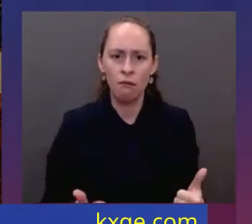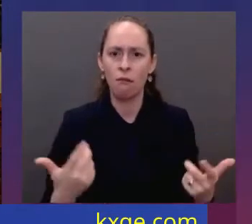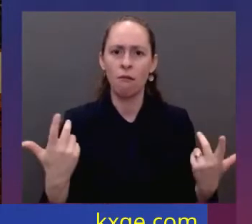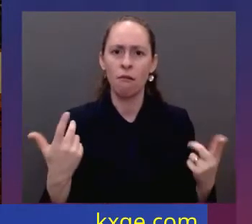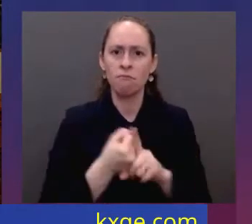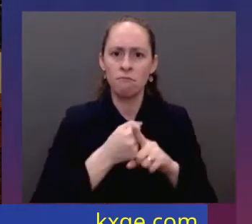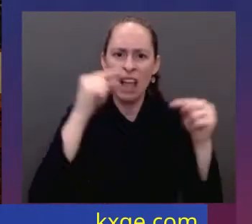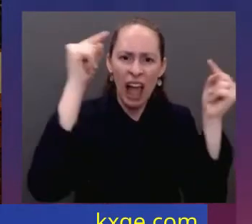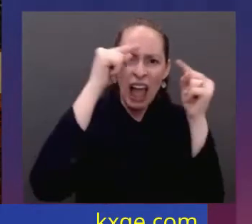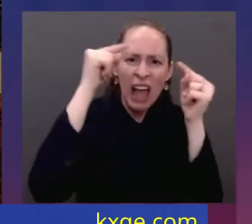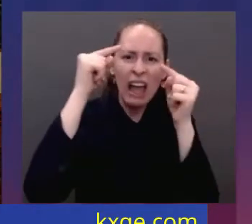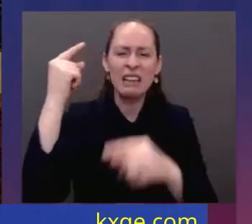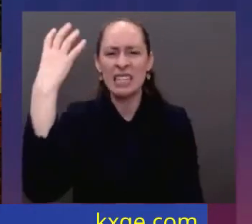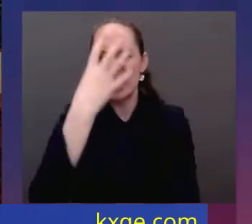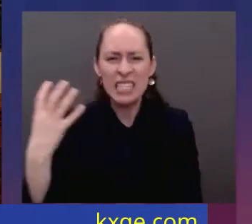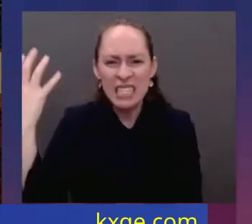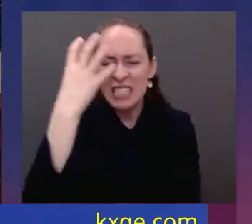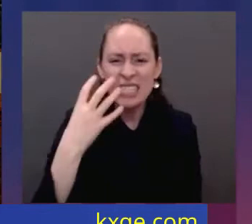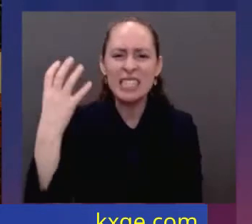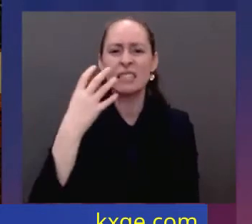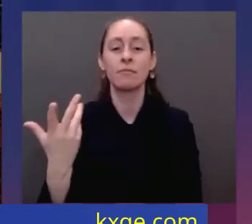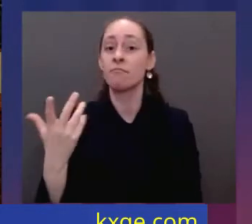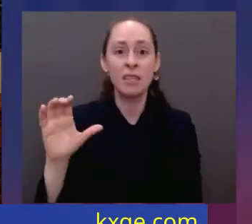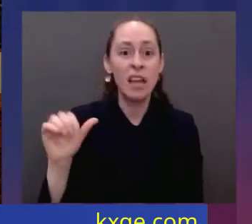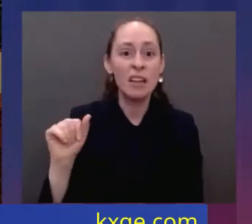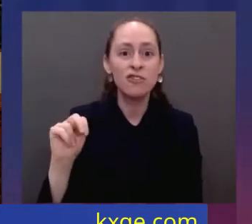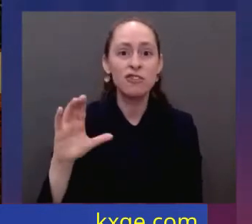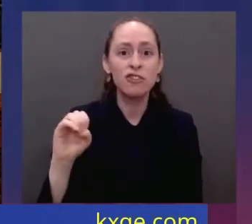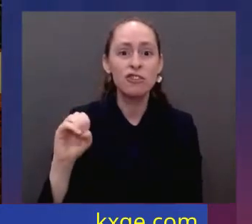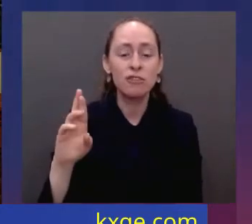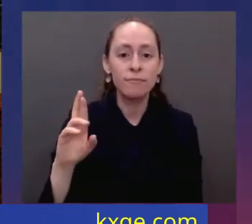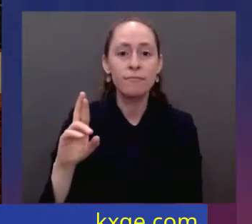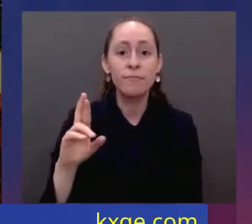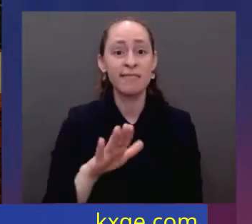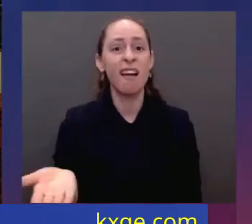cancer that would put them in a flag-draged coffin. I know.